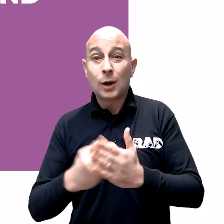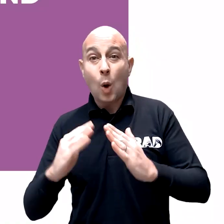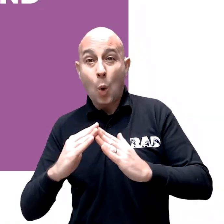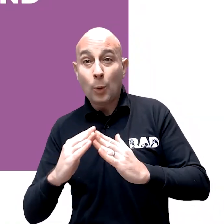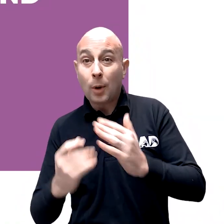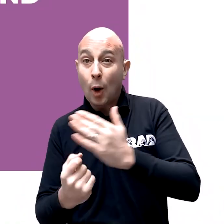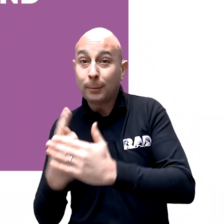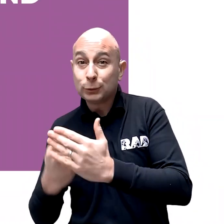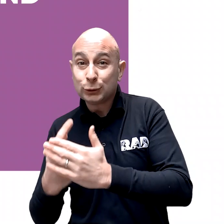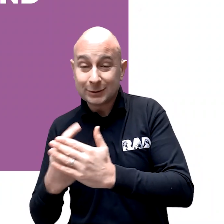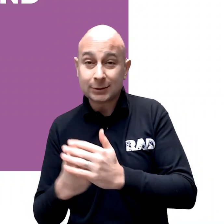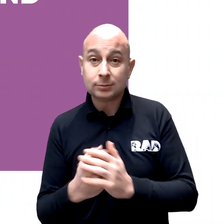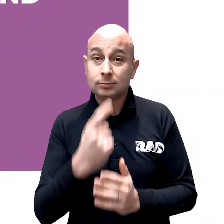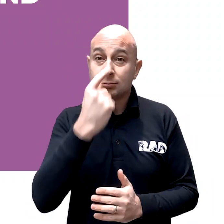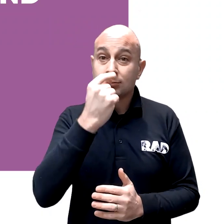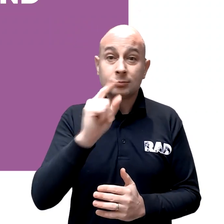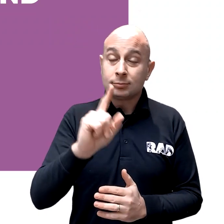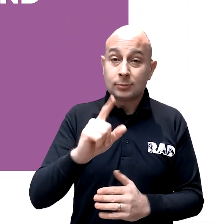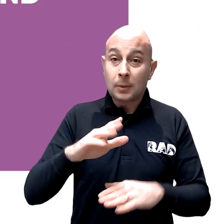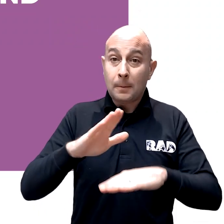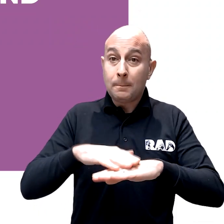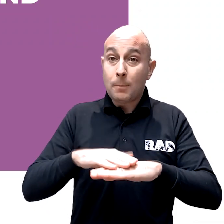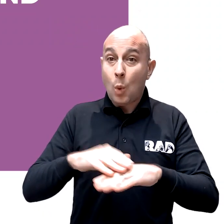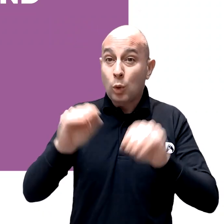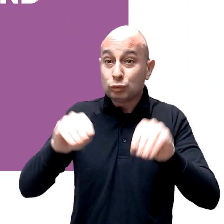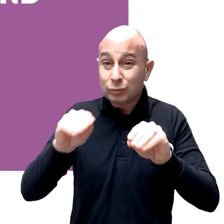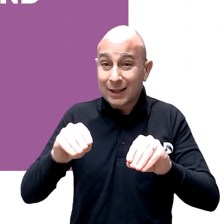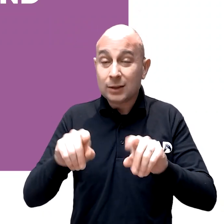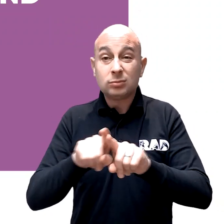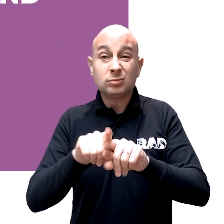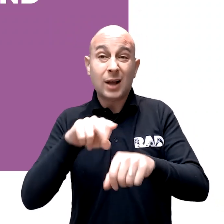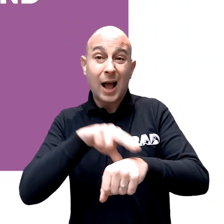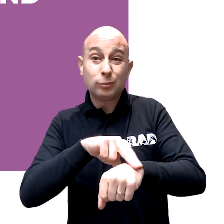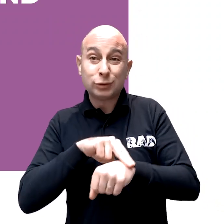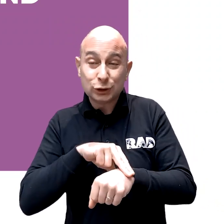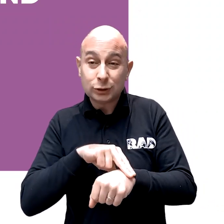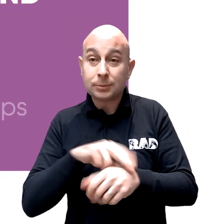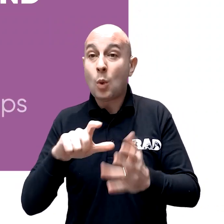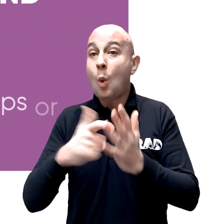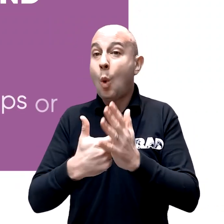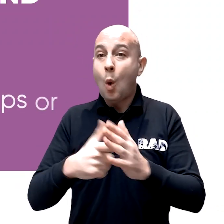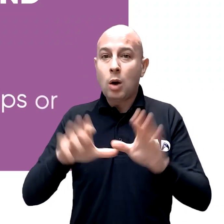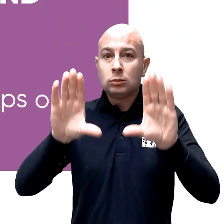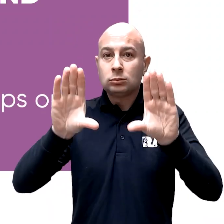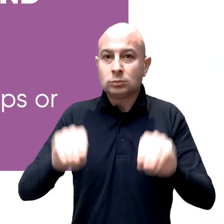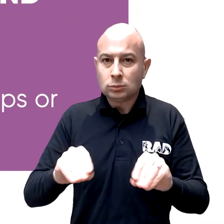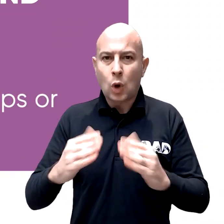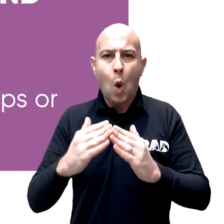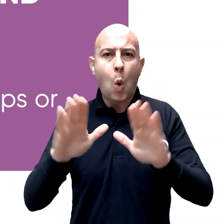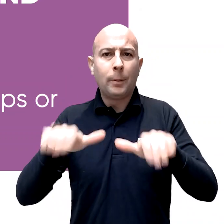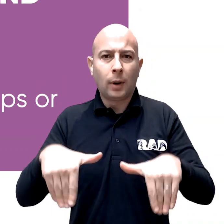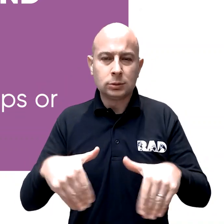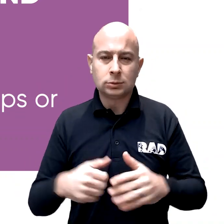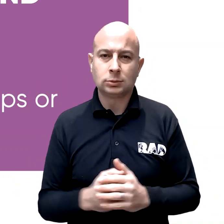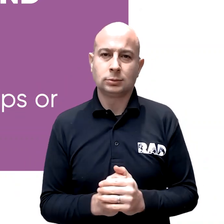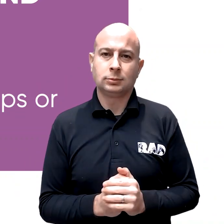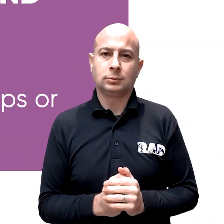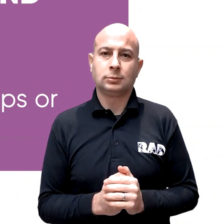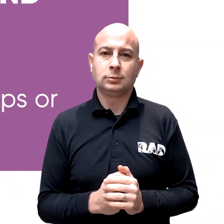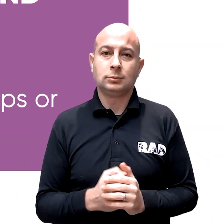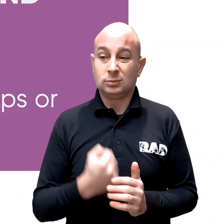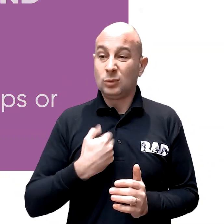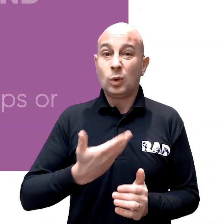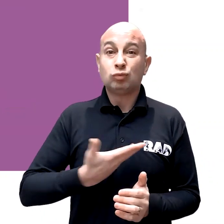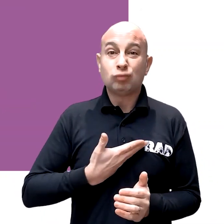Jobs, money, homes and opportunities. This could be more training and apprenticeships or ending